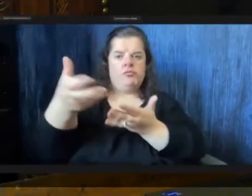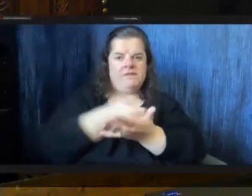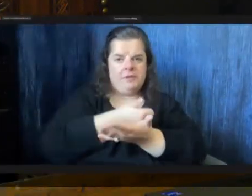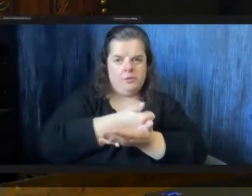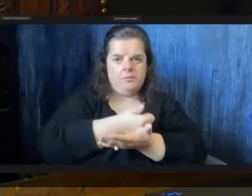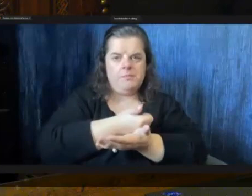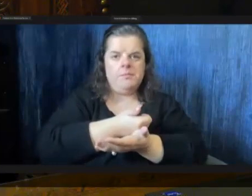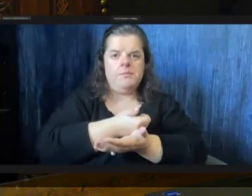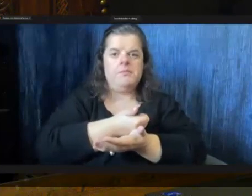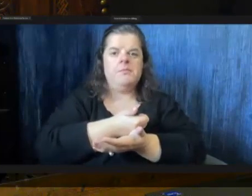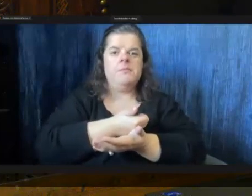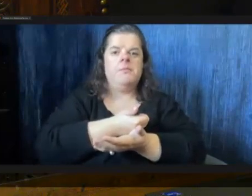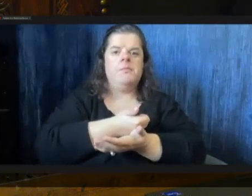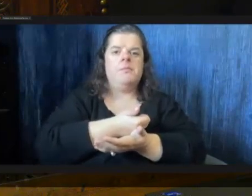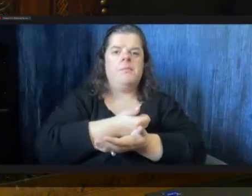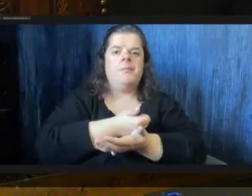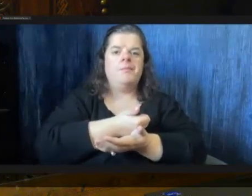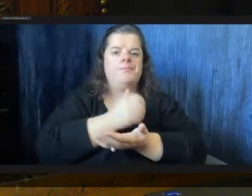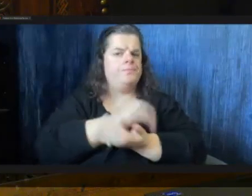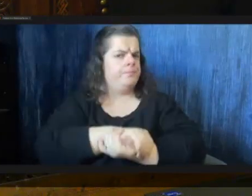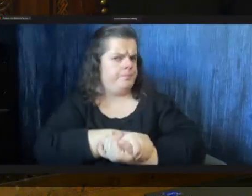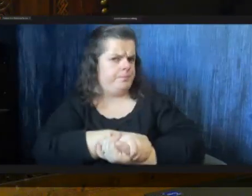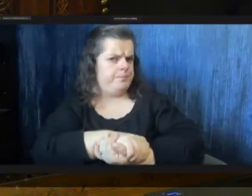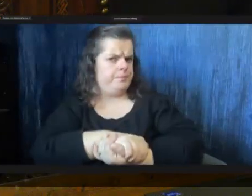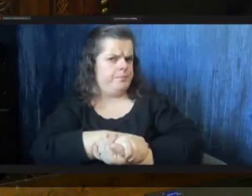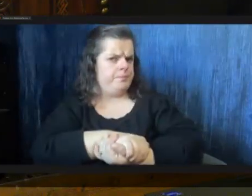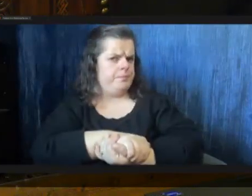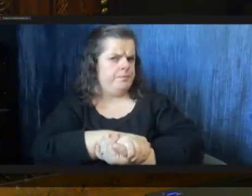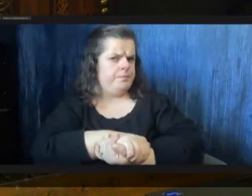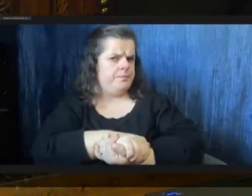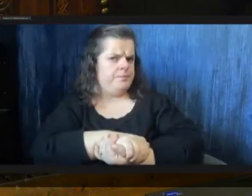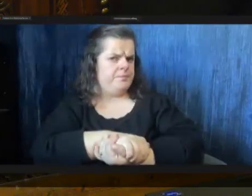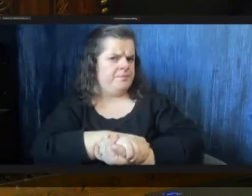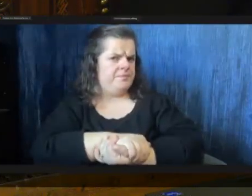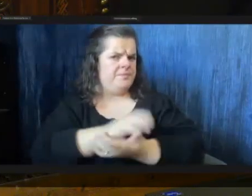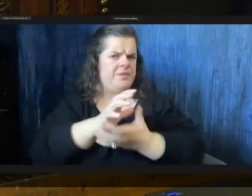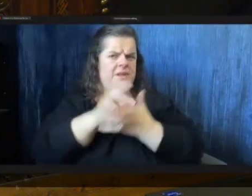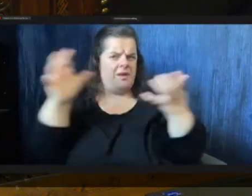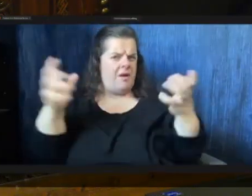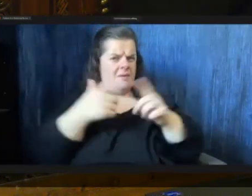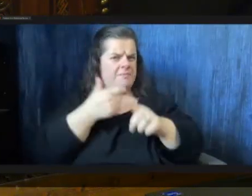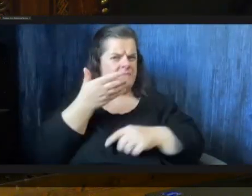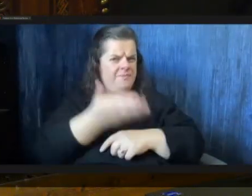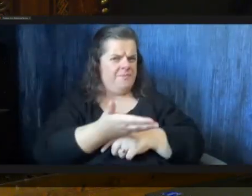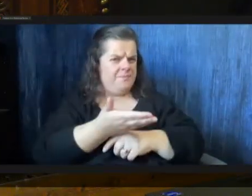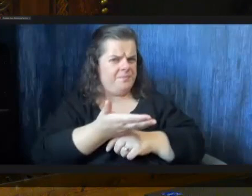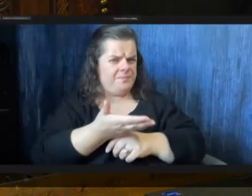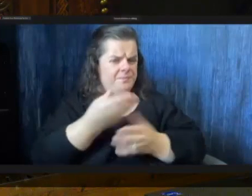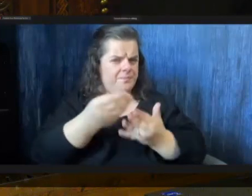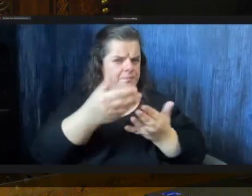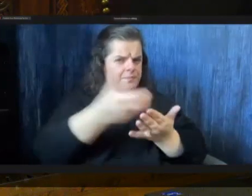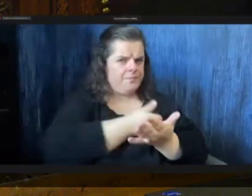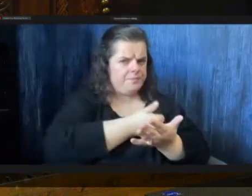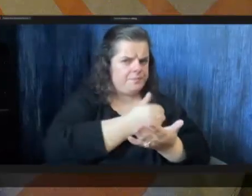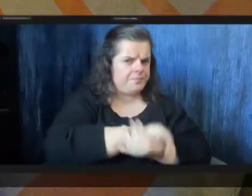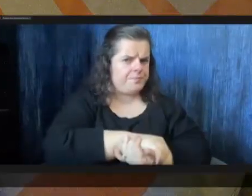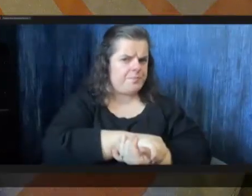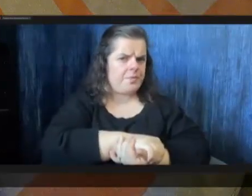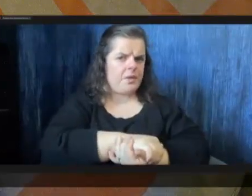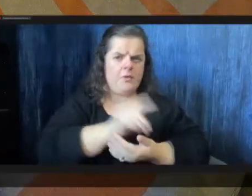so a lot of it came from there and then yeah was there anyone else that we paid for